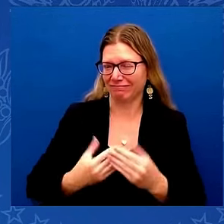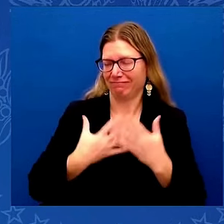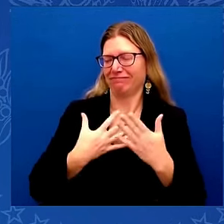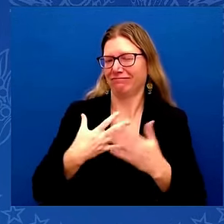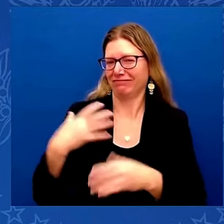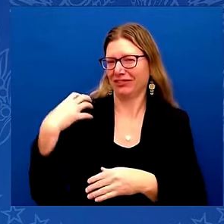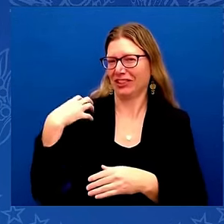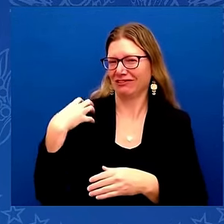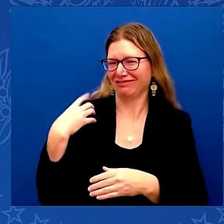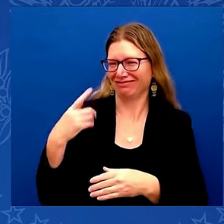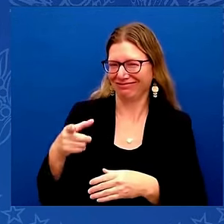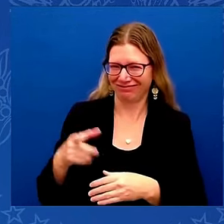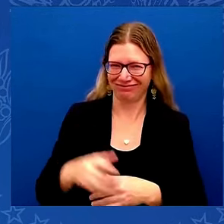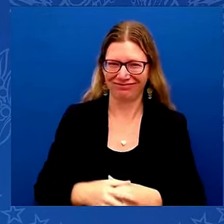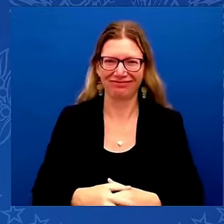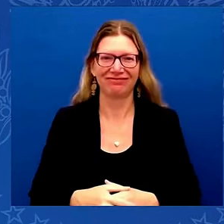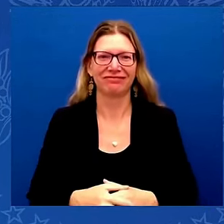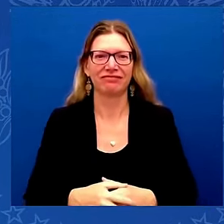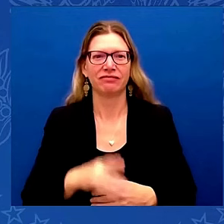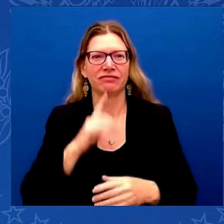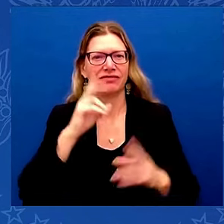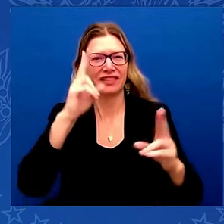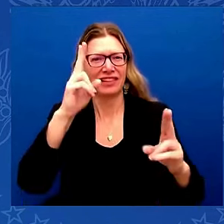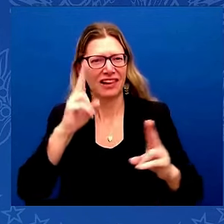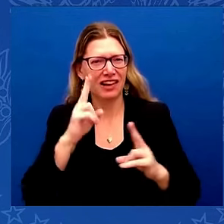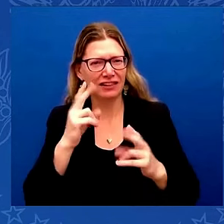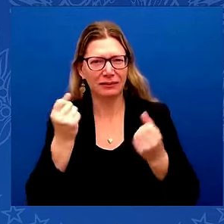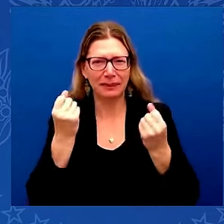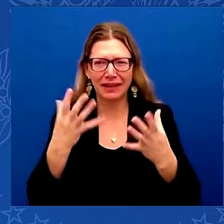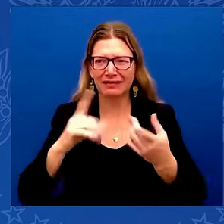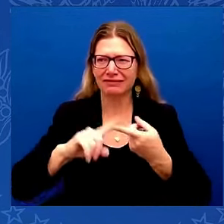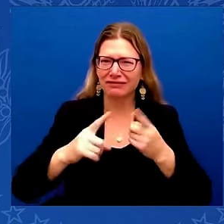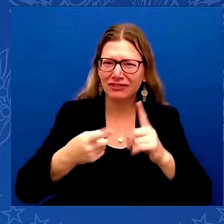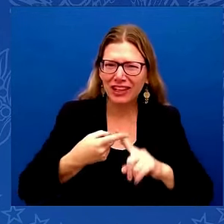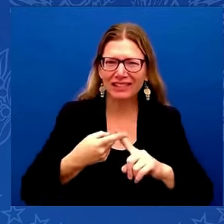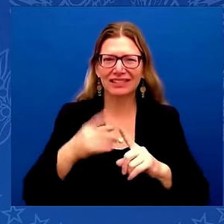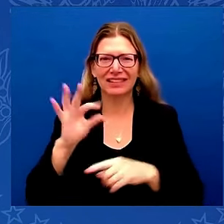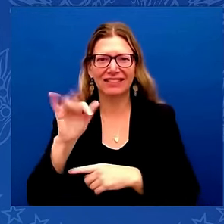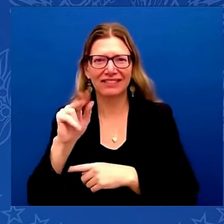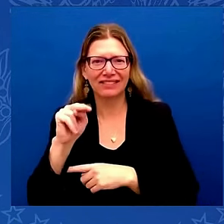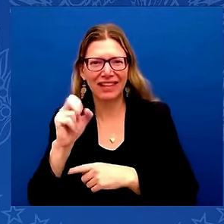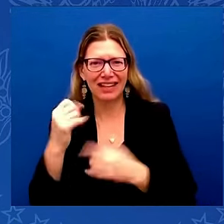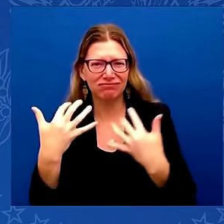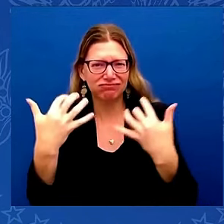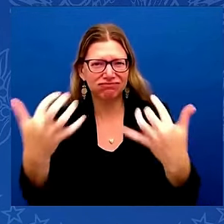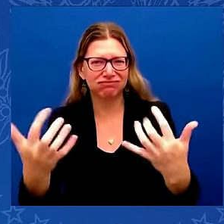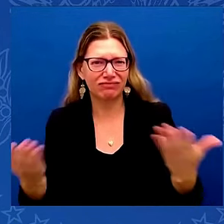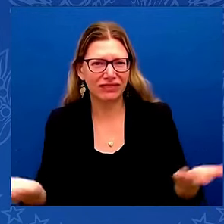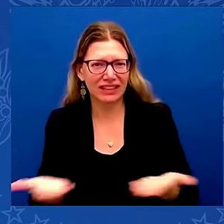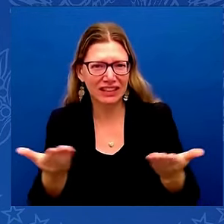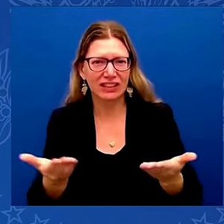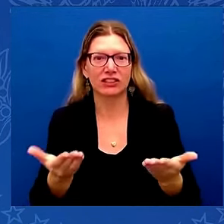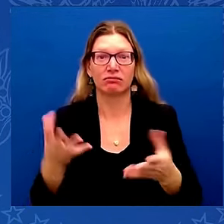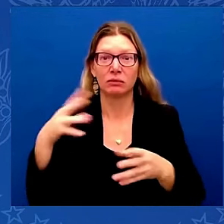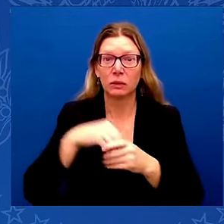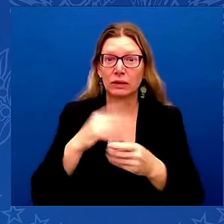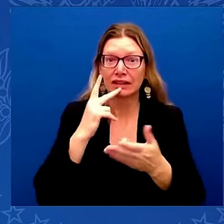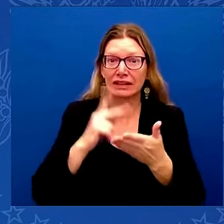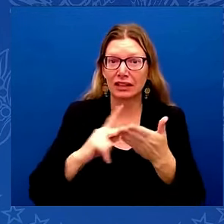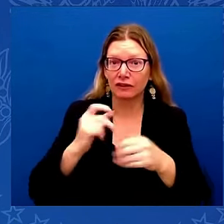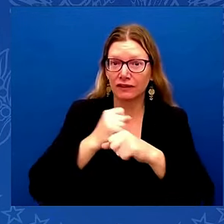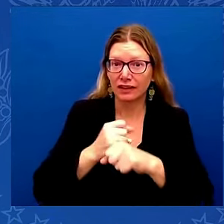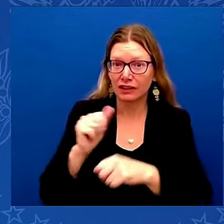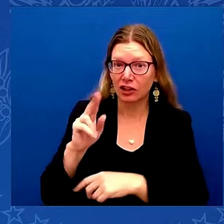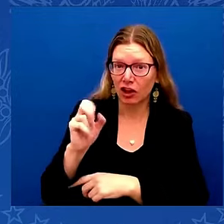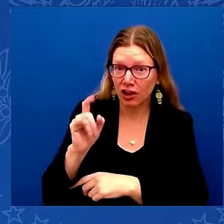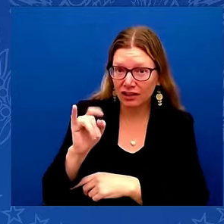It's an honor to have so many friends and fans with us here today. They include Secretary of Defense Austin, a proud West Point grad himself.